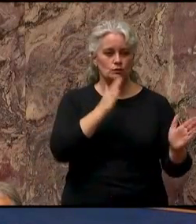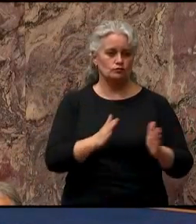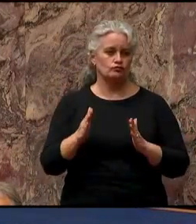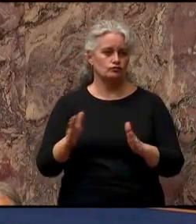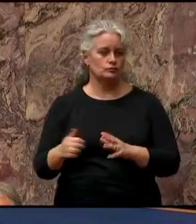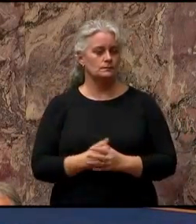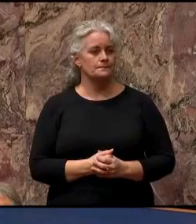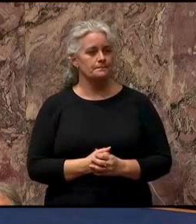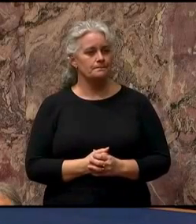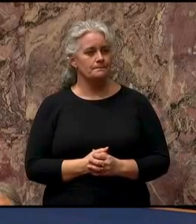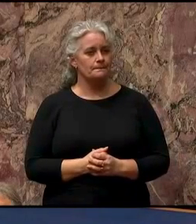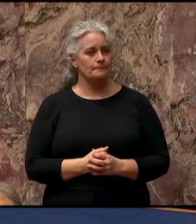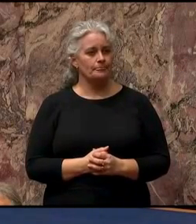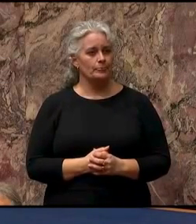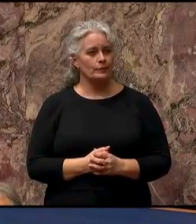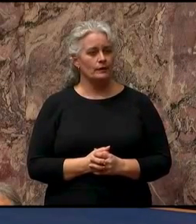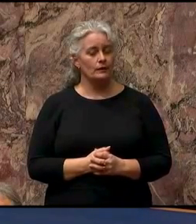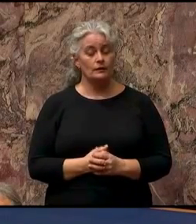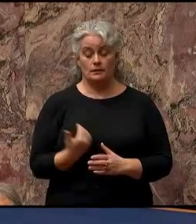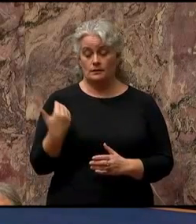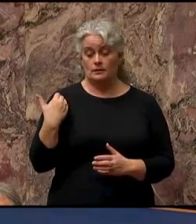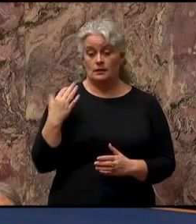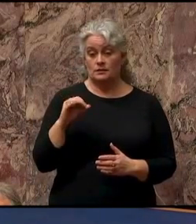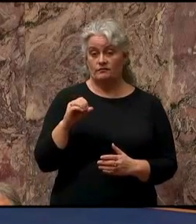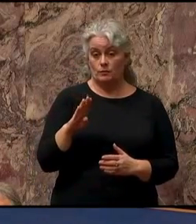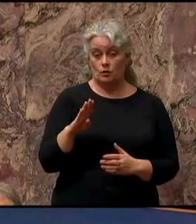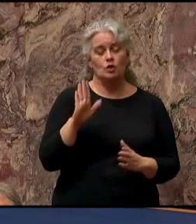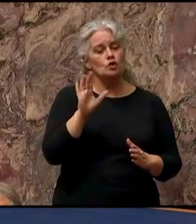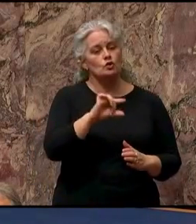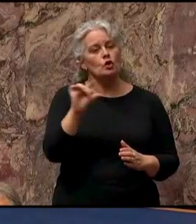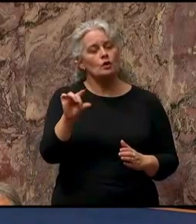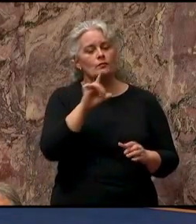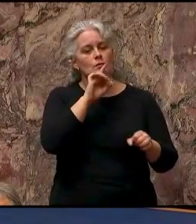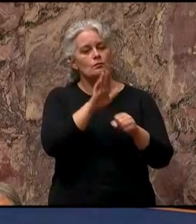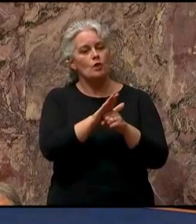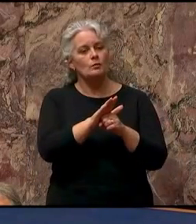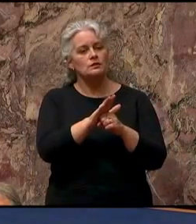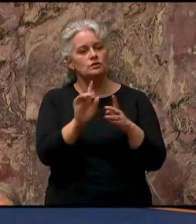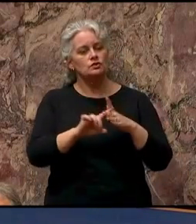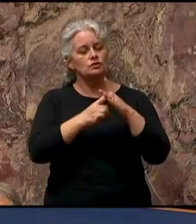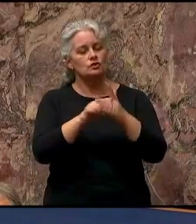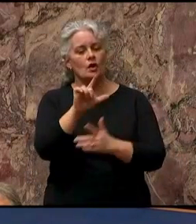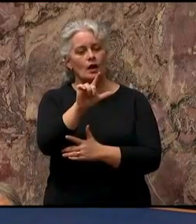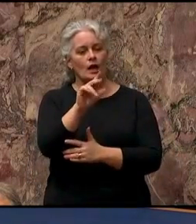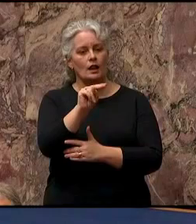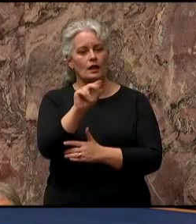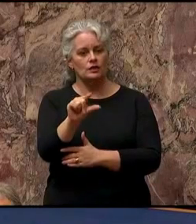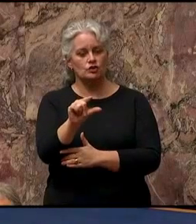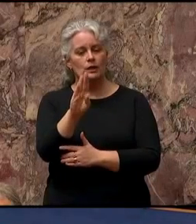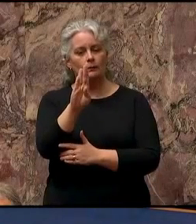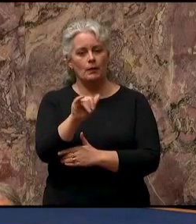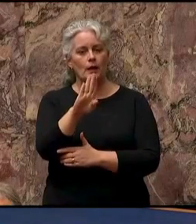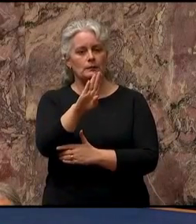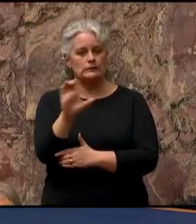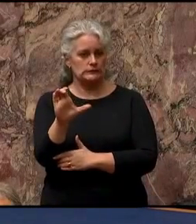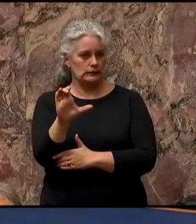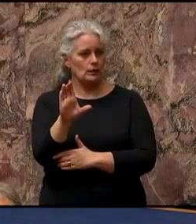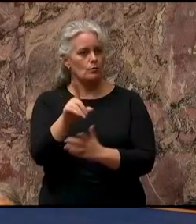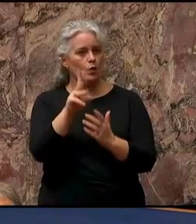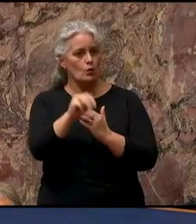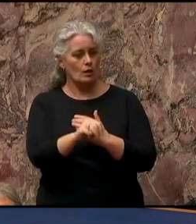In February 2014, your government pledged to launch the LNG by BC program